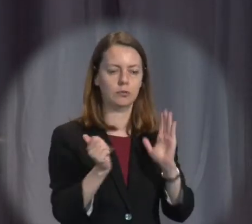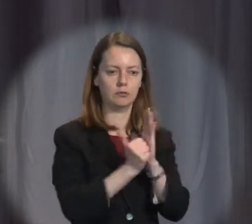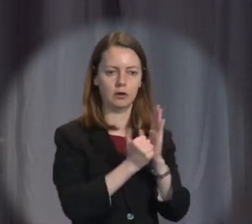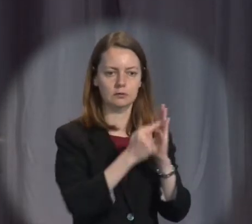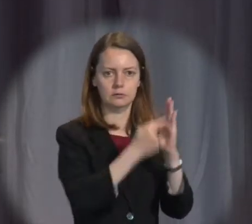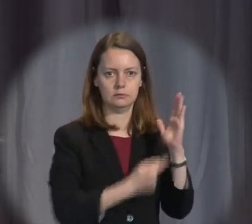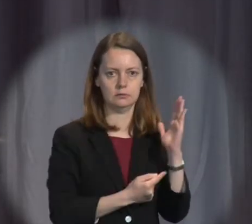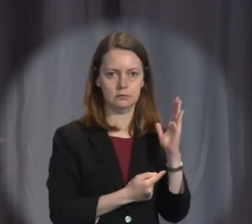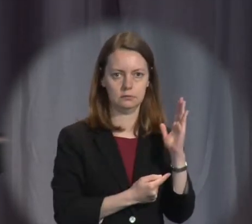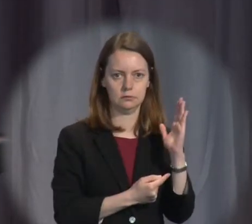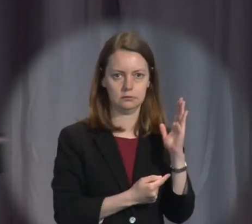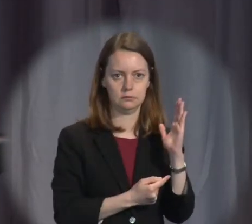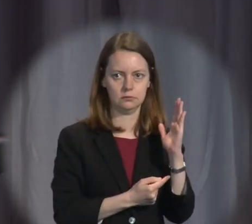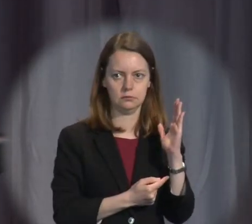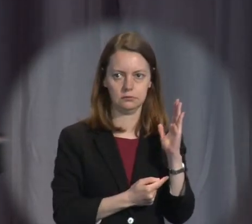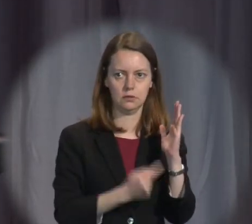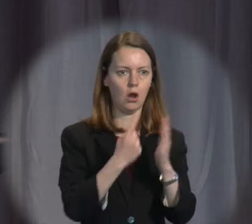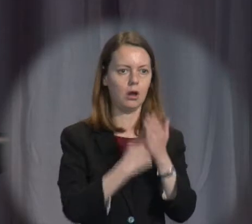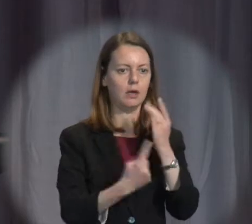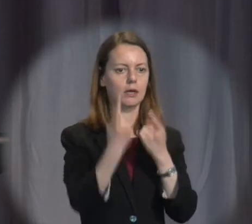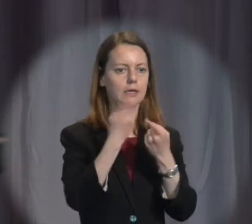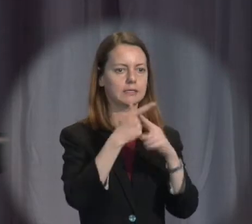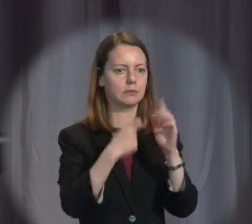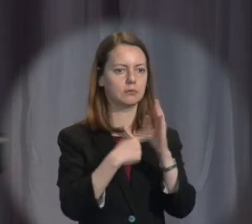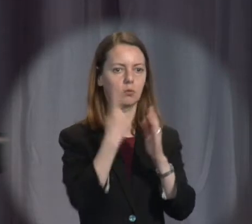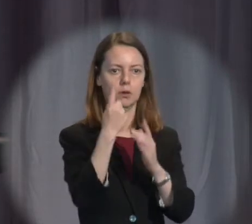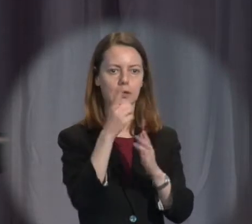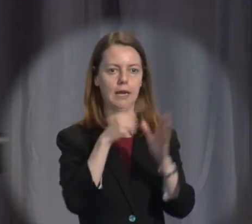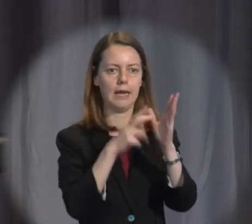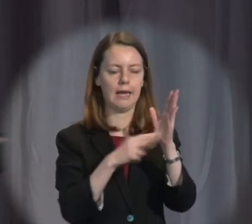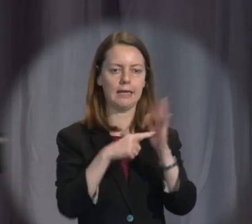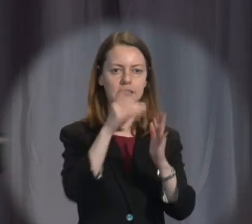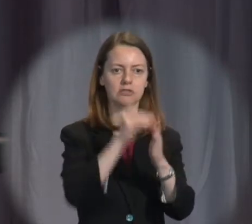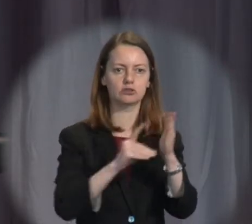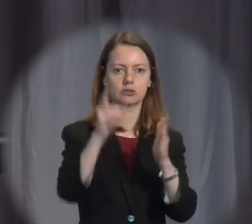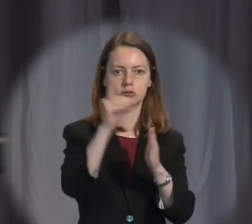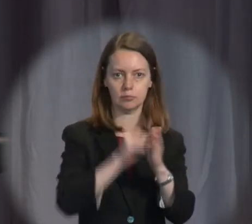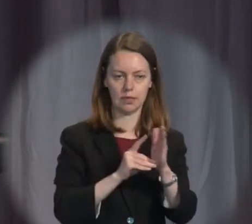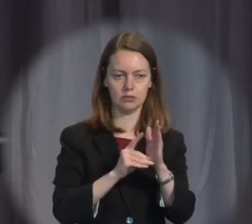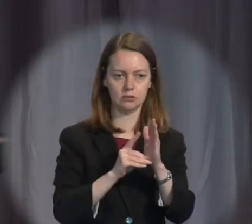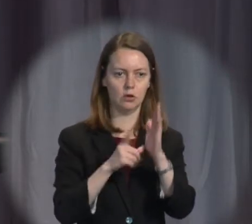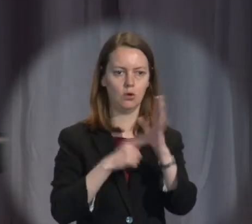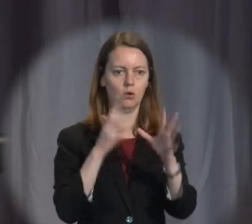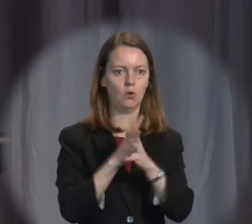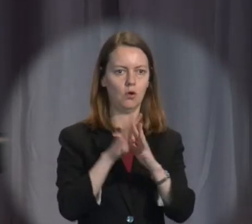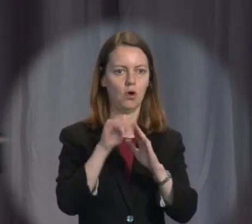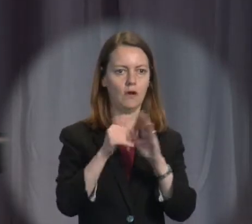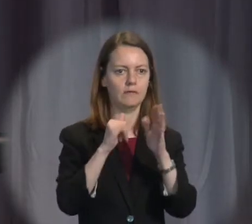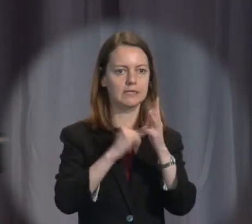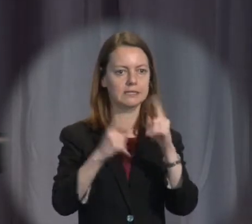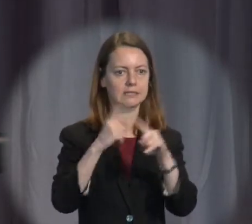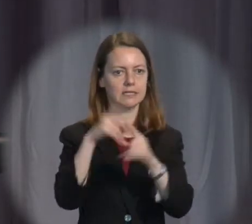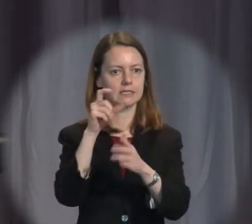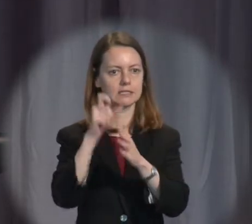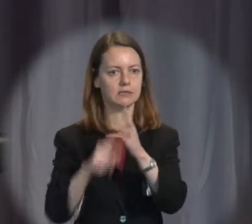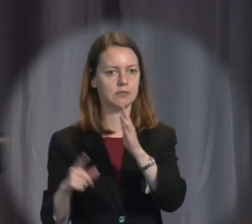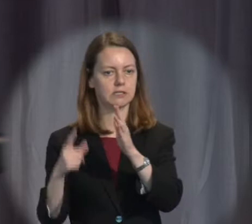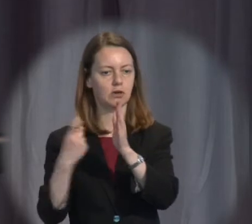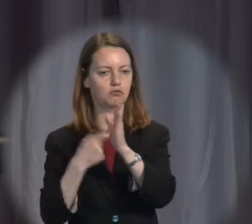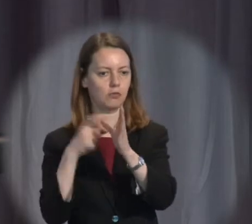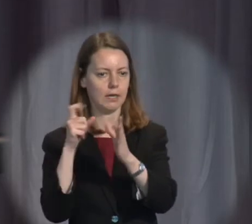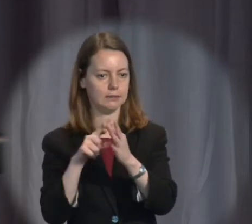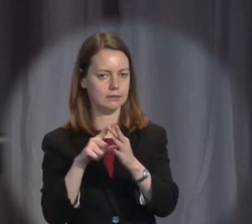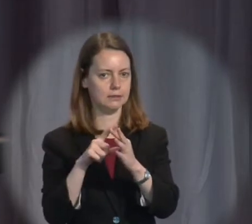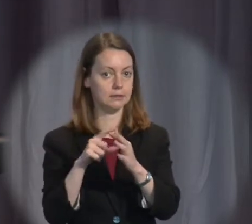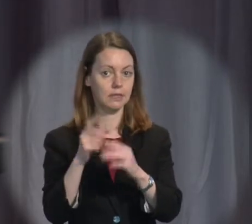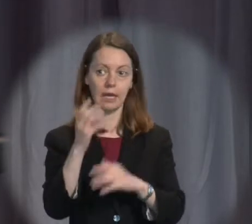than anti-discrimination laws in relation to sex, disability and race. Age, of course, is one of those areas in